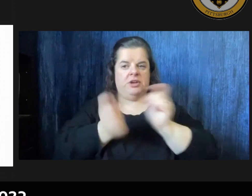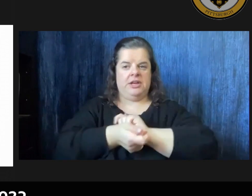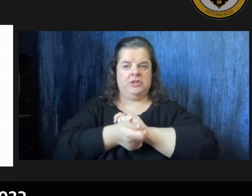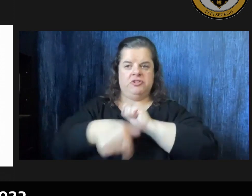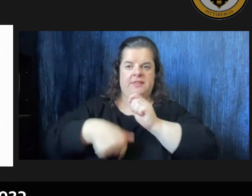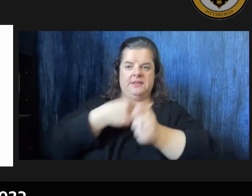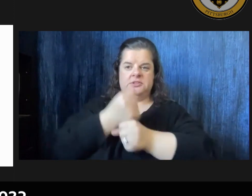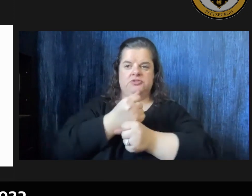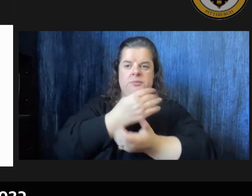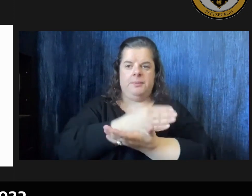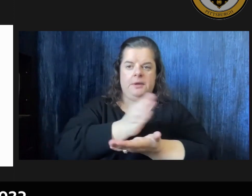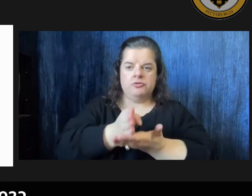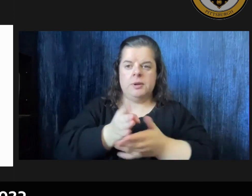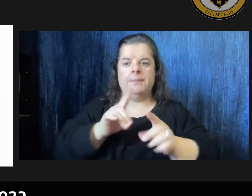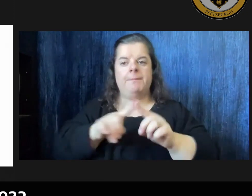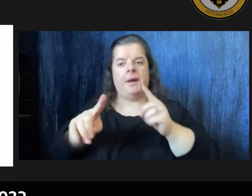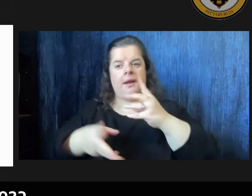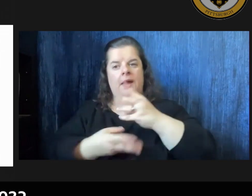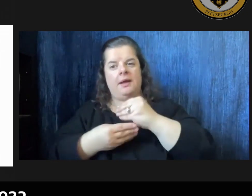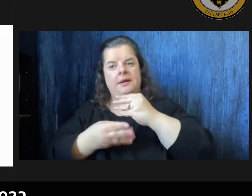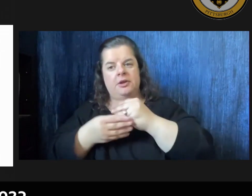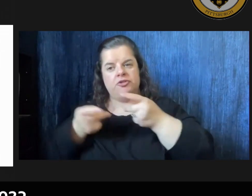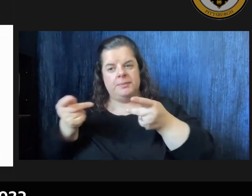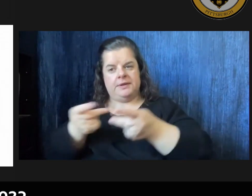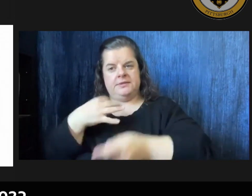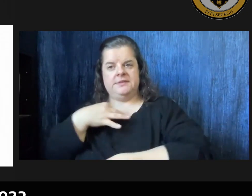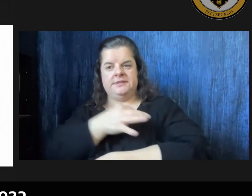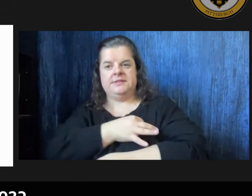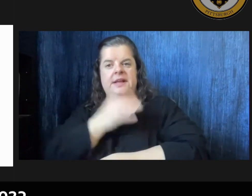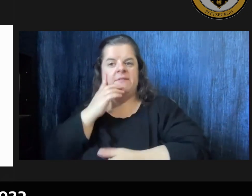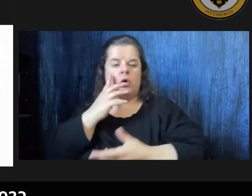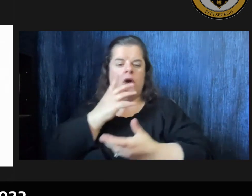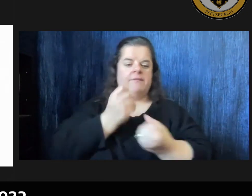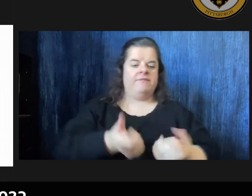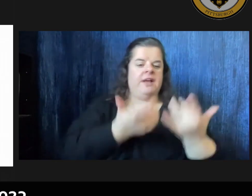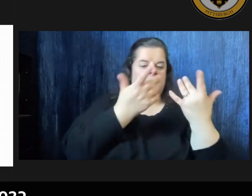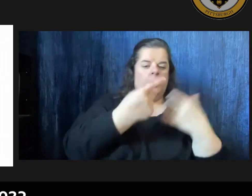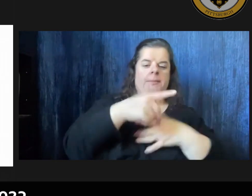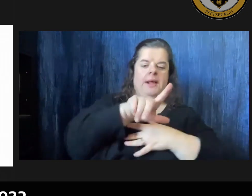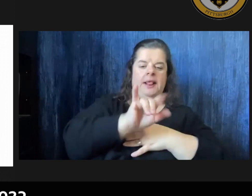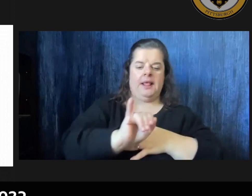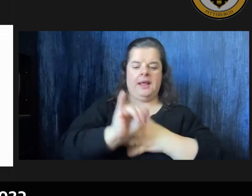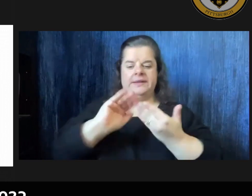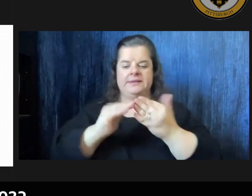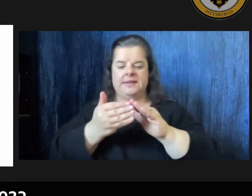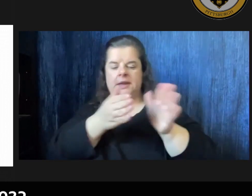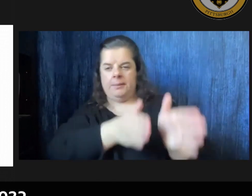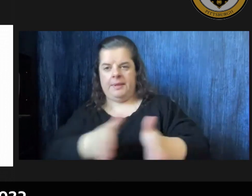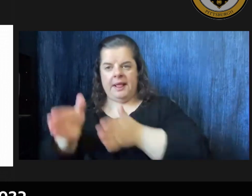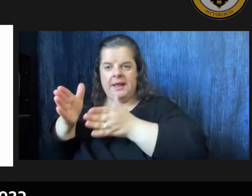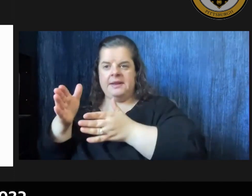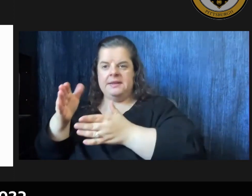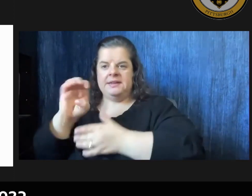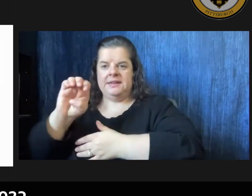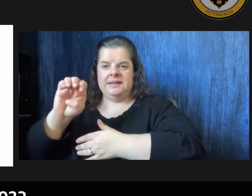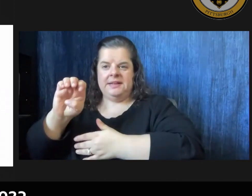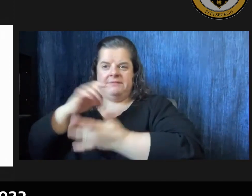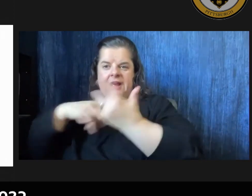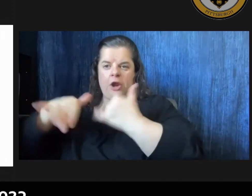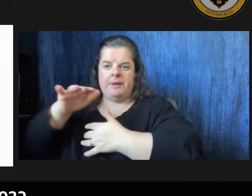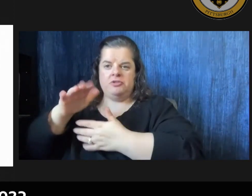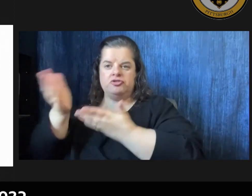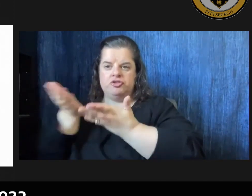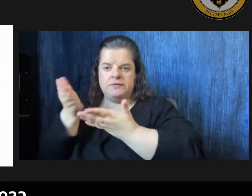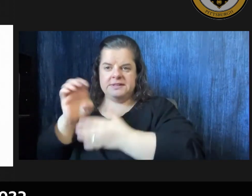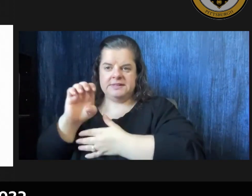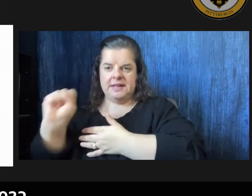budget but additional positions were added to fire pli city planning environmental services and a few other departments